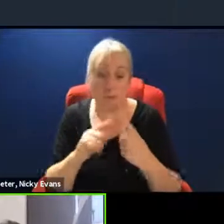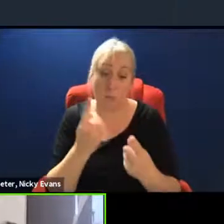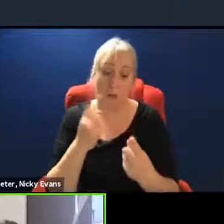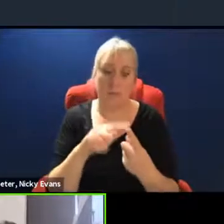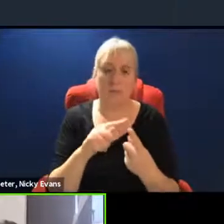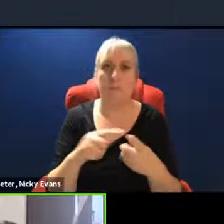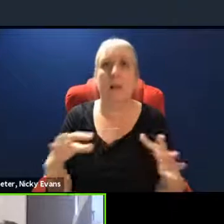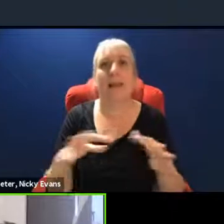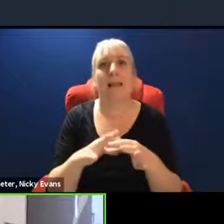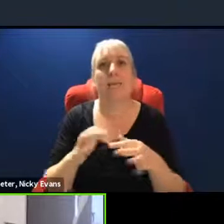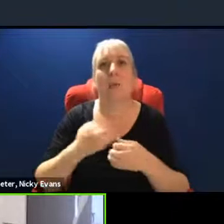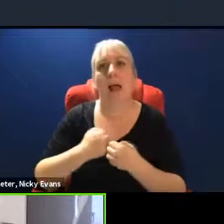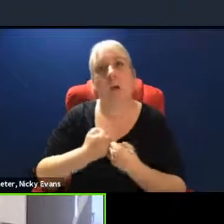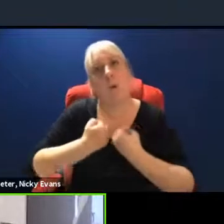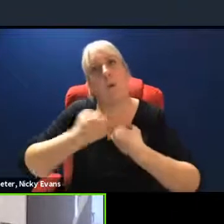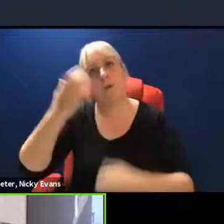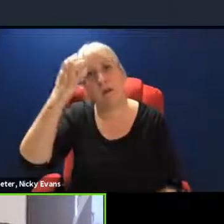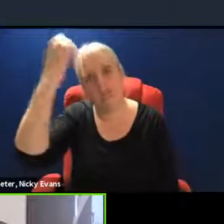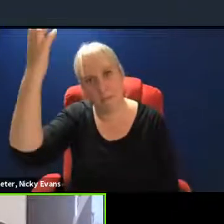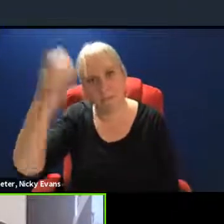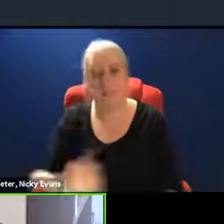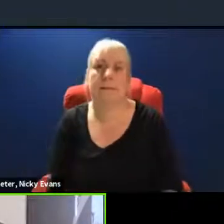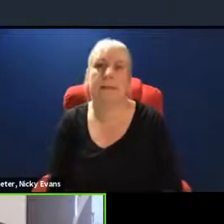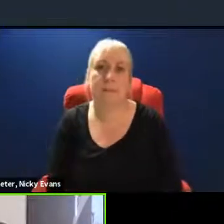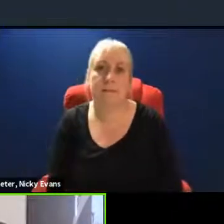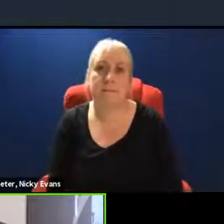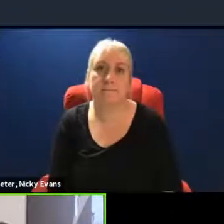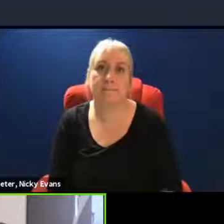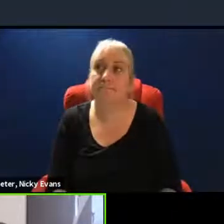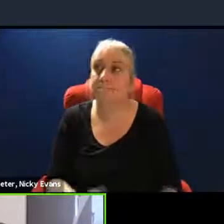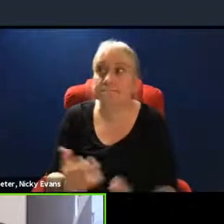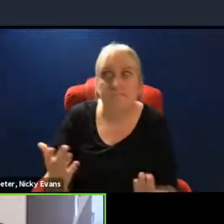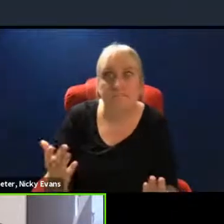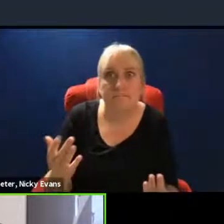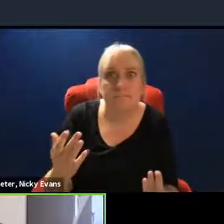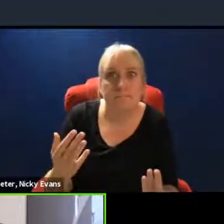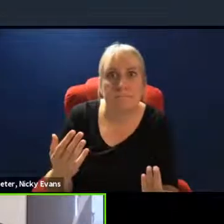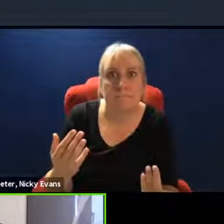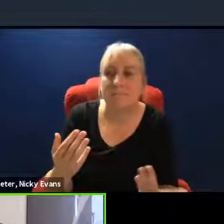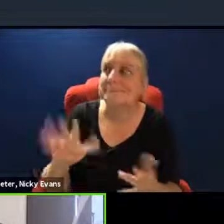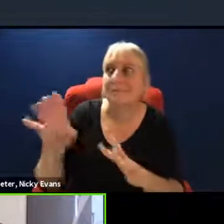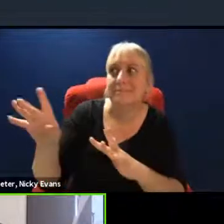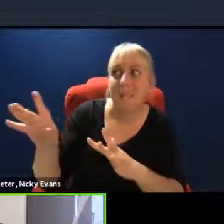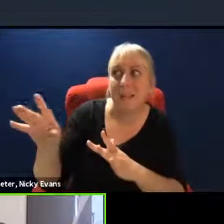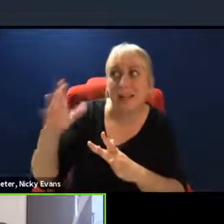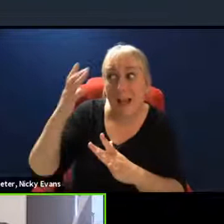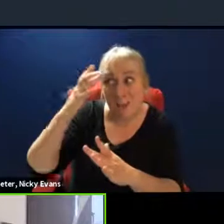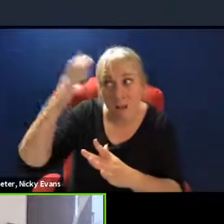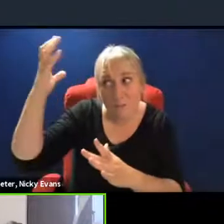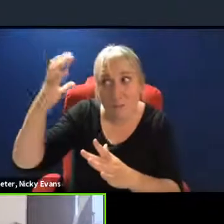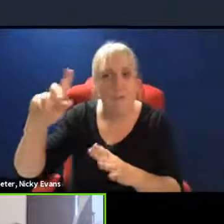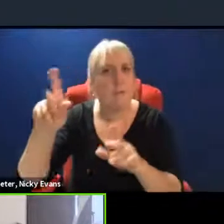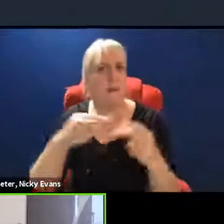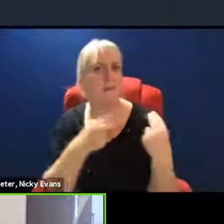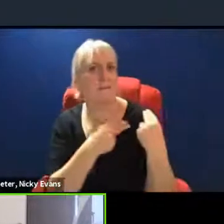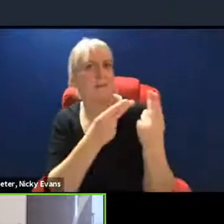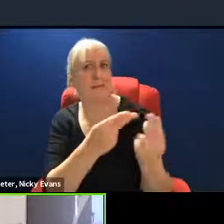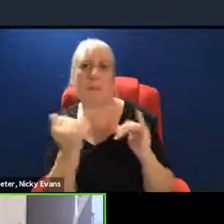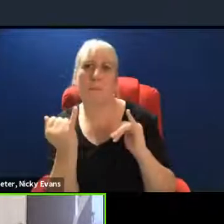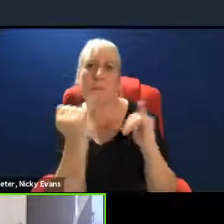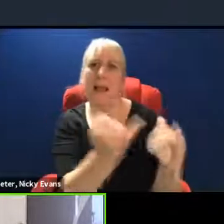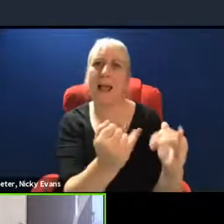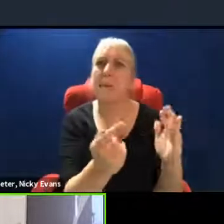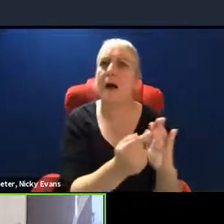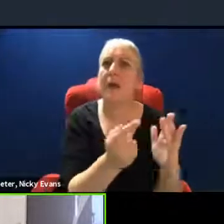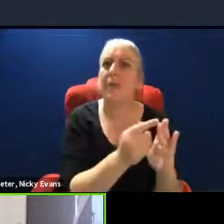government. It's not sufficient to shift the blame to other parts of the world. Our own government will